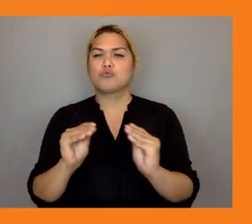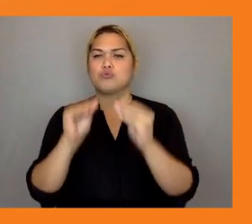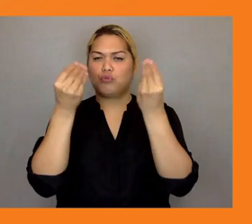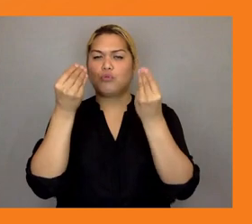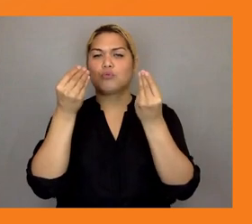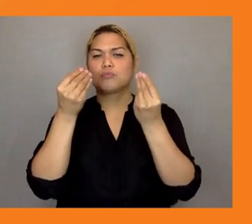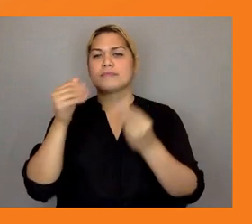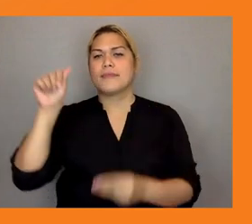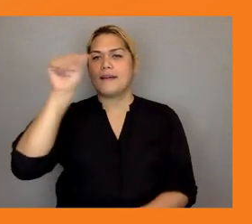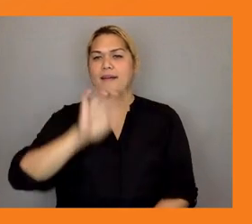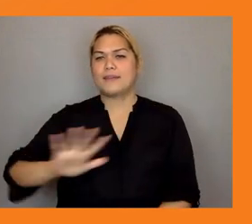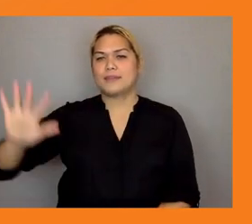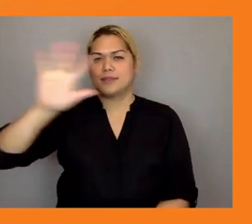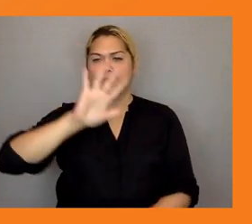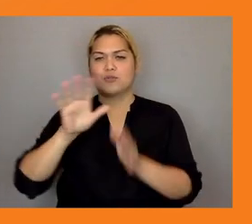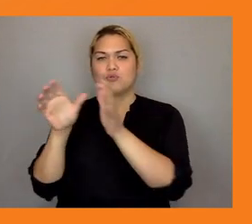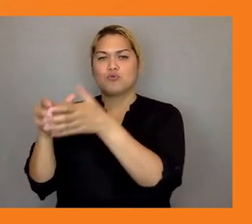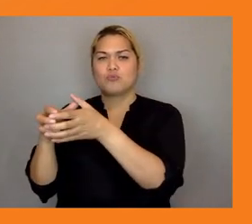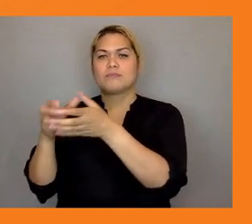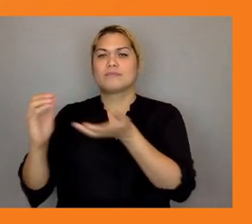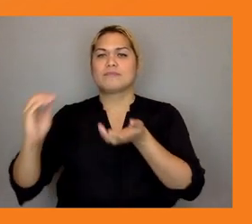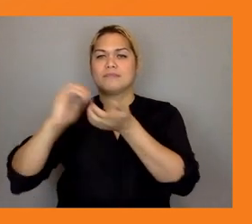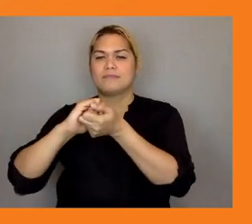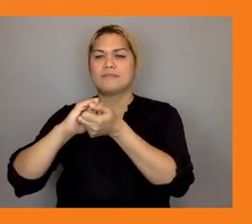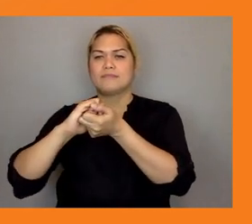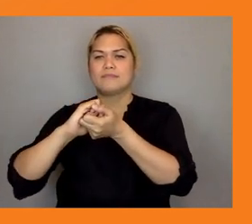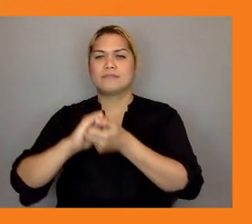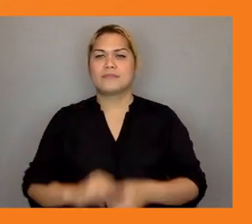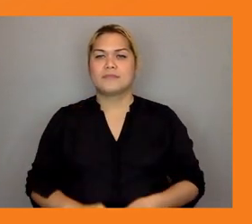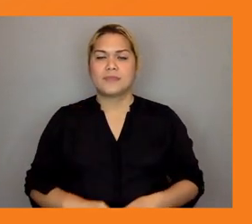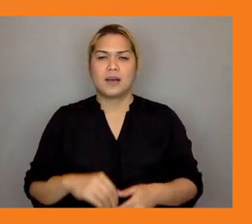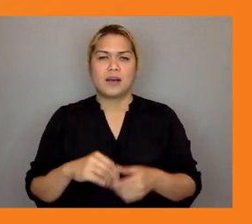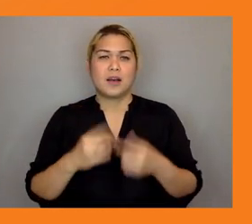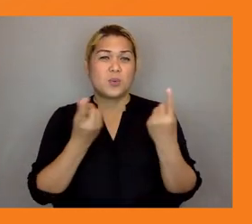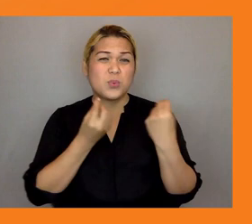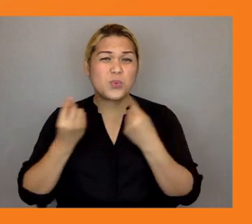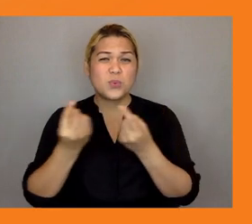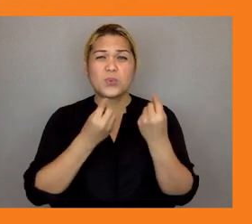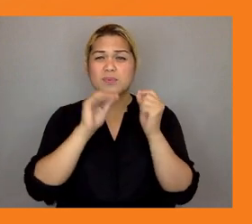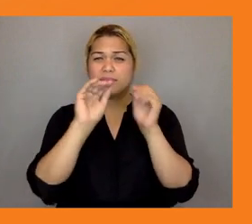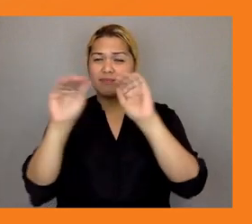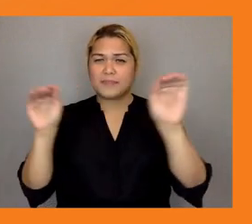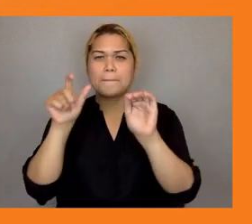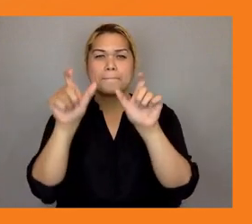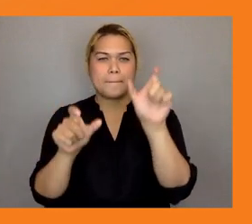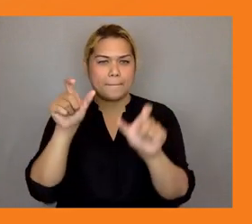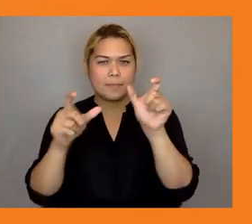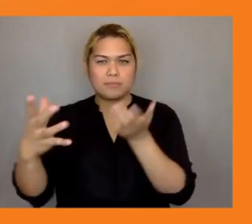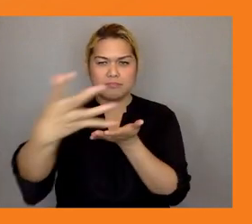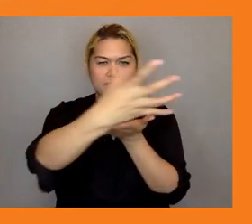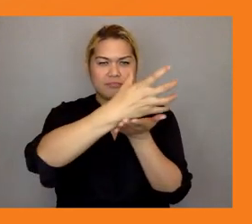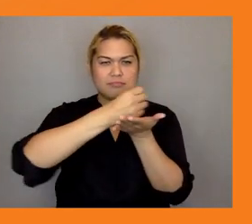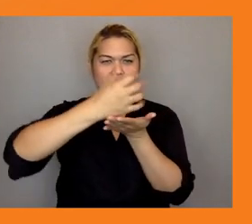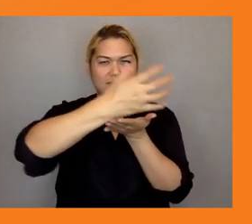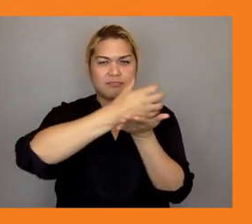adb and plan brought young people together to learn and discuss development issues affecting the youth during the adb's